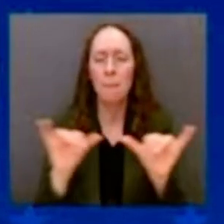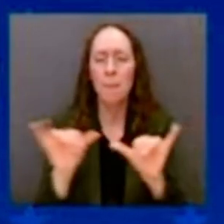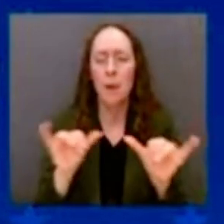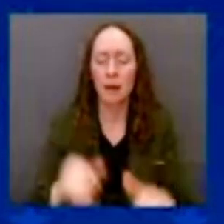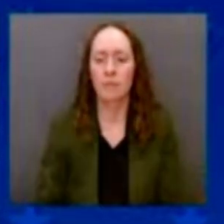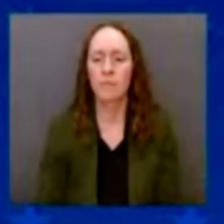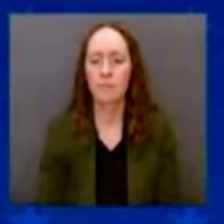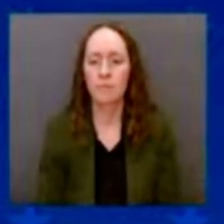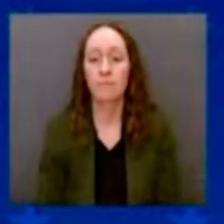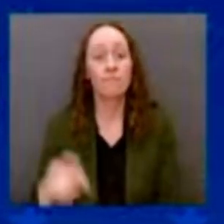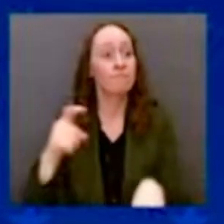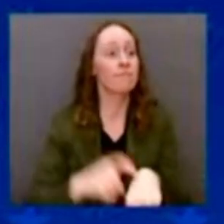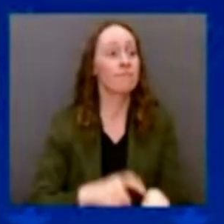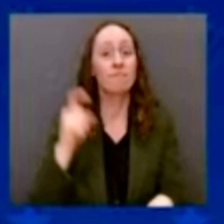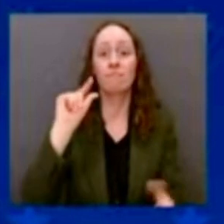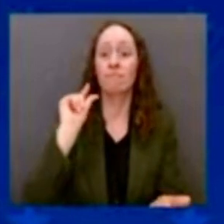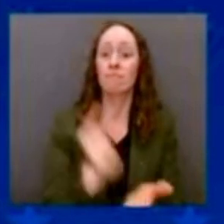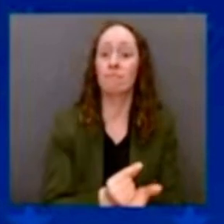here.